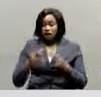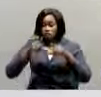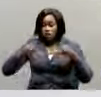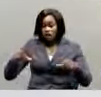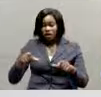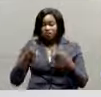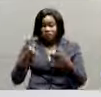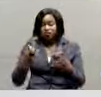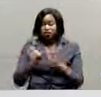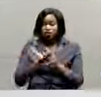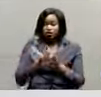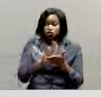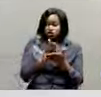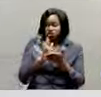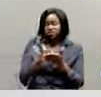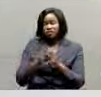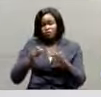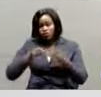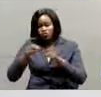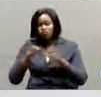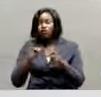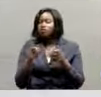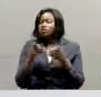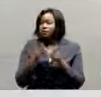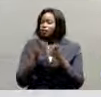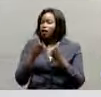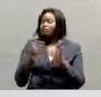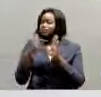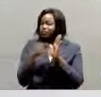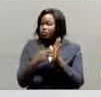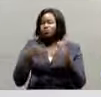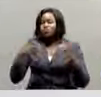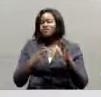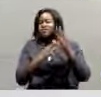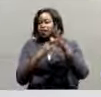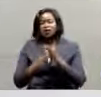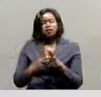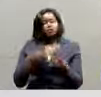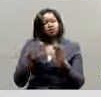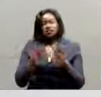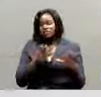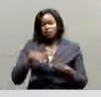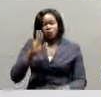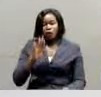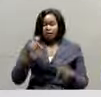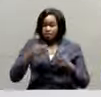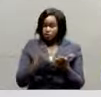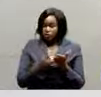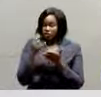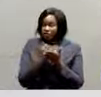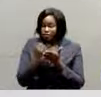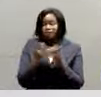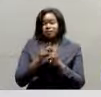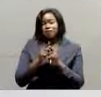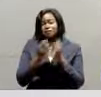distribution and uses control by unfavorable factors with vulnerable groups most affected. Now in Uganda, investment and poverty are